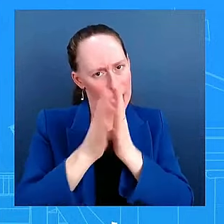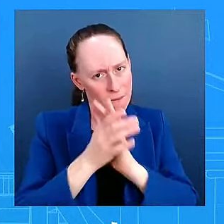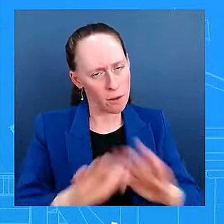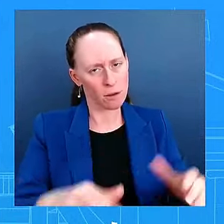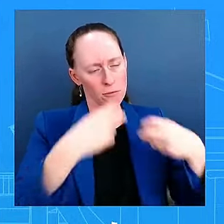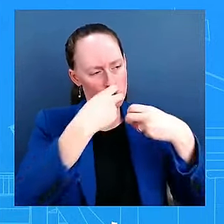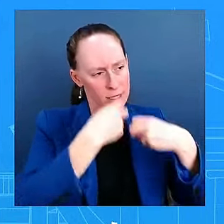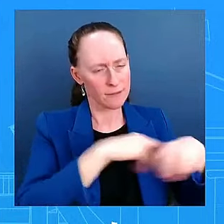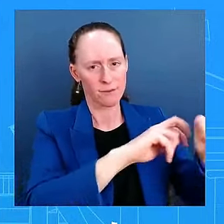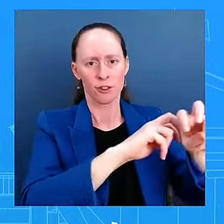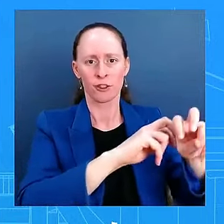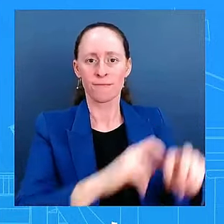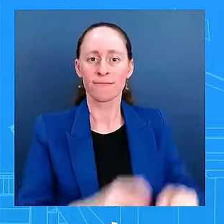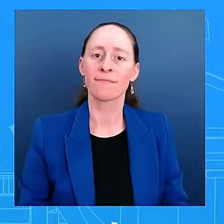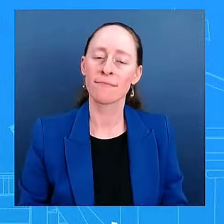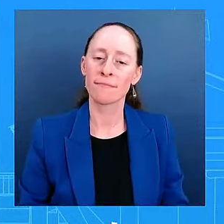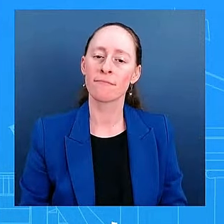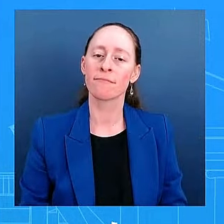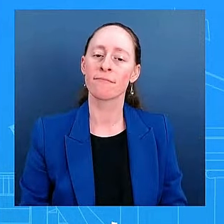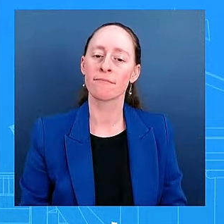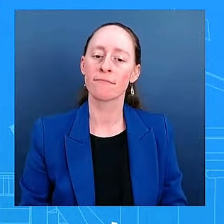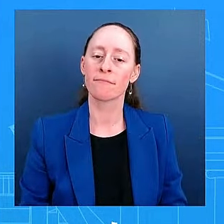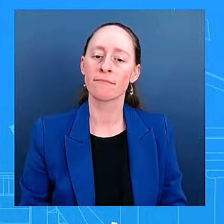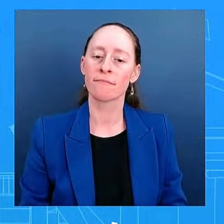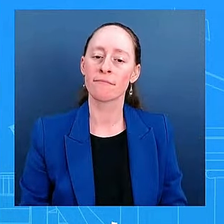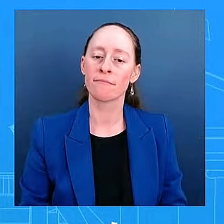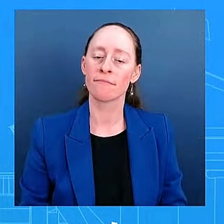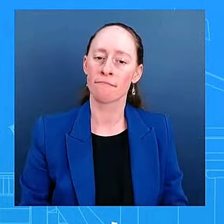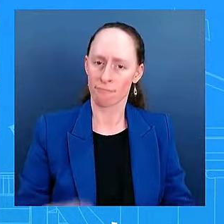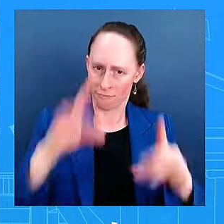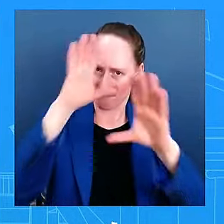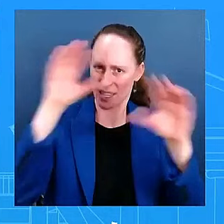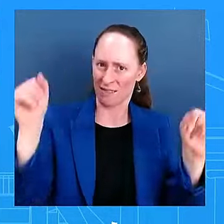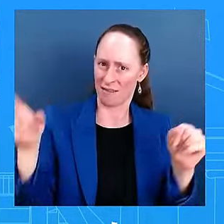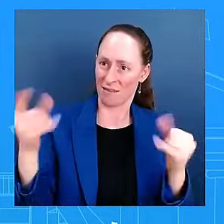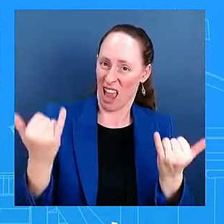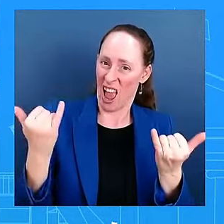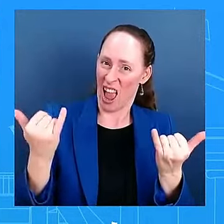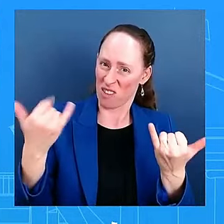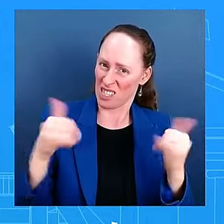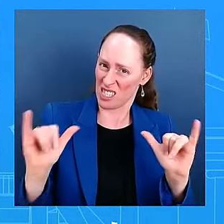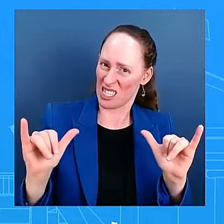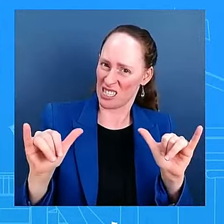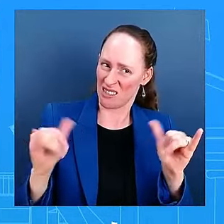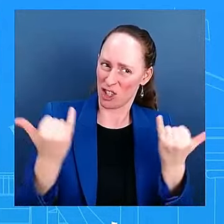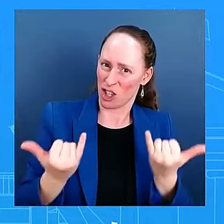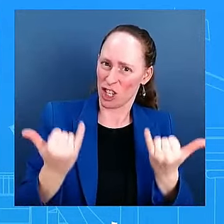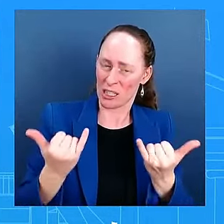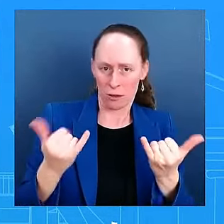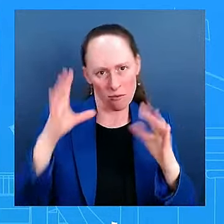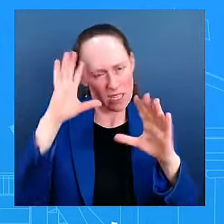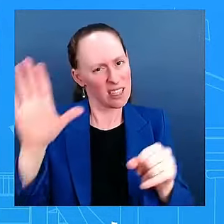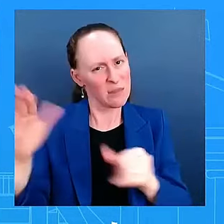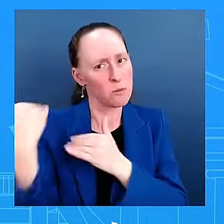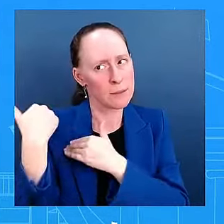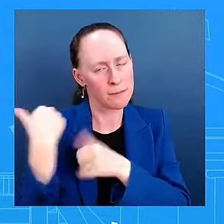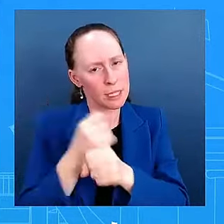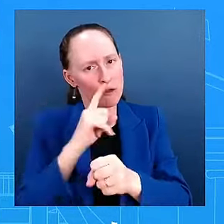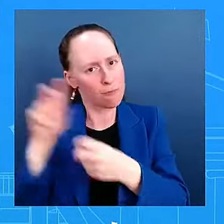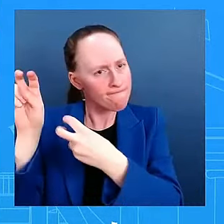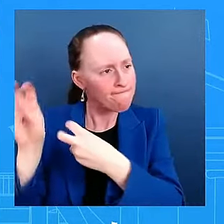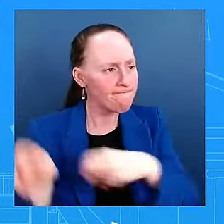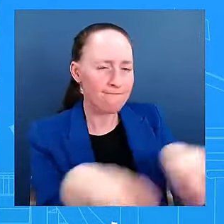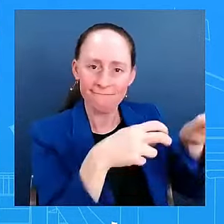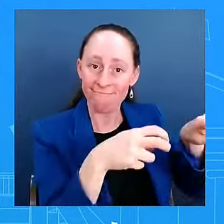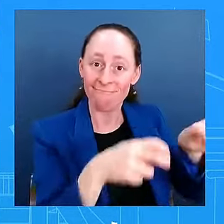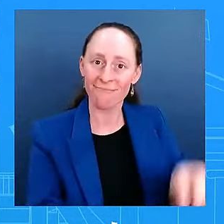the onus is on him to make sure that happens. There's been a lot of criticism in the last couple of days directly addressed at President